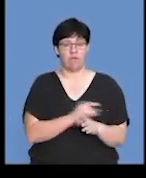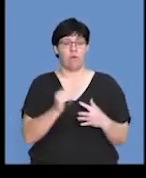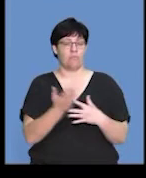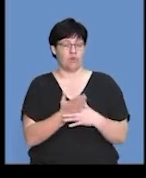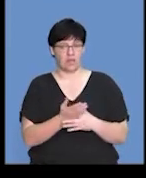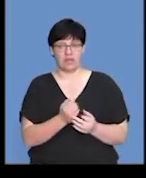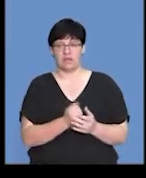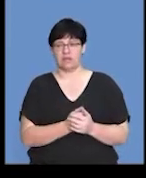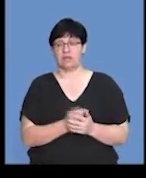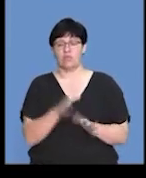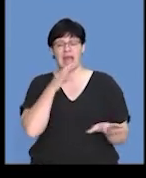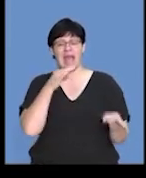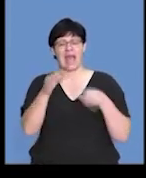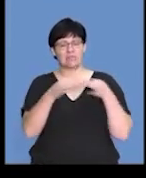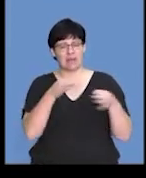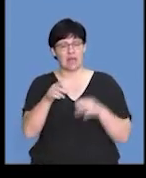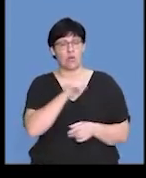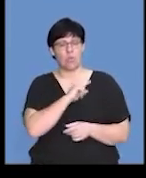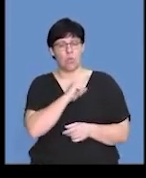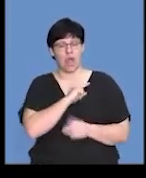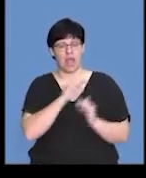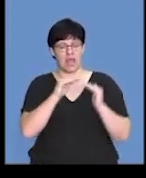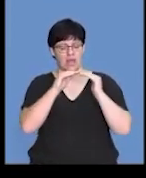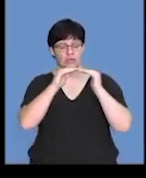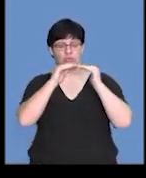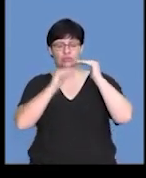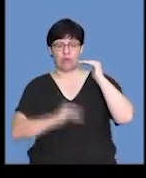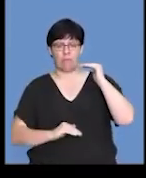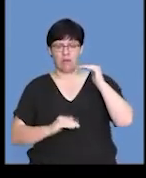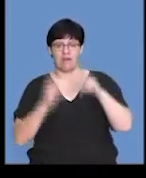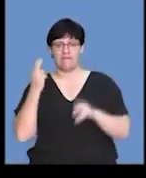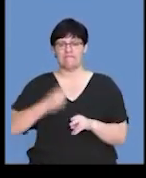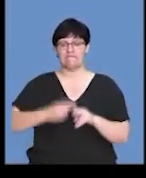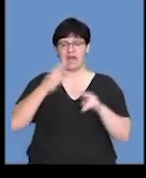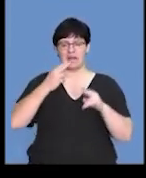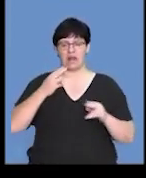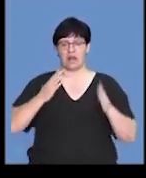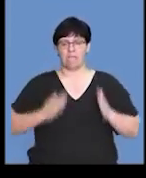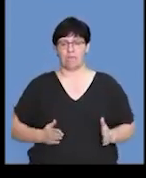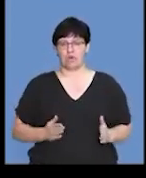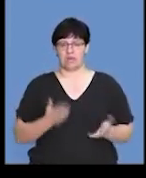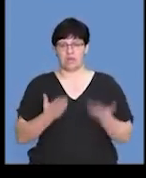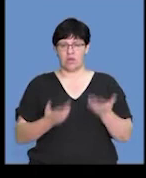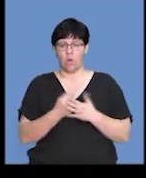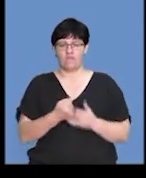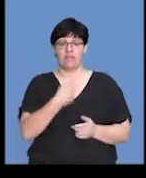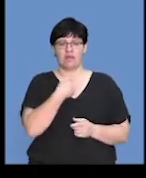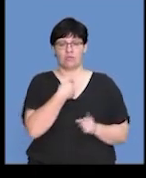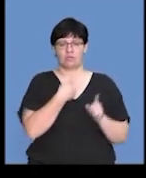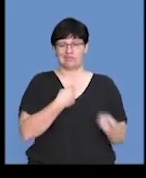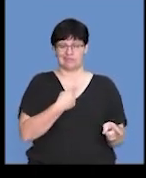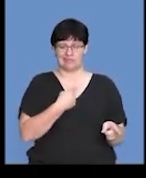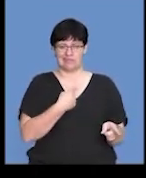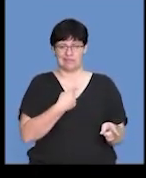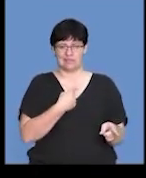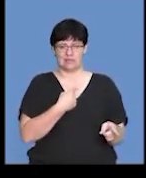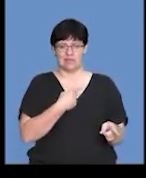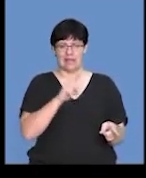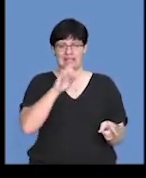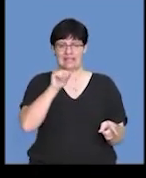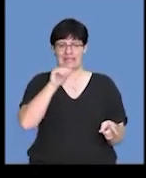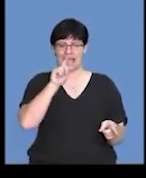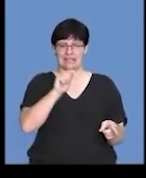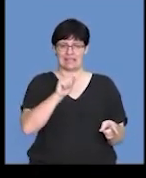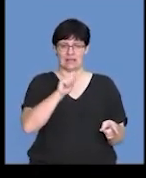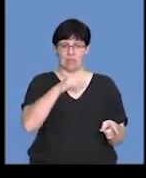break would be, explain why there is a drop in the final body mass of the thyroxin-treated tadpoles